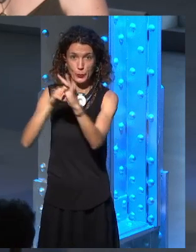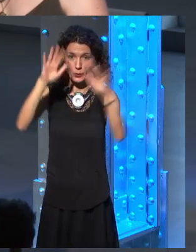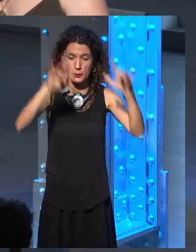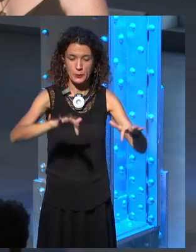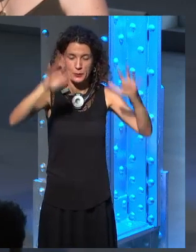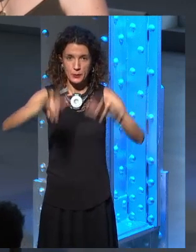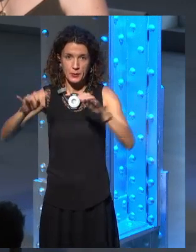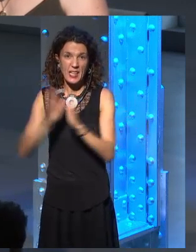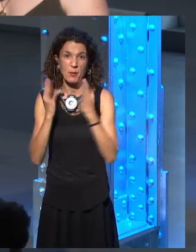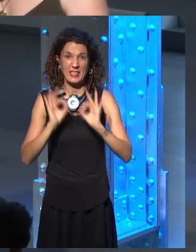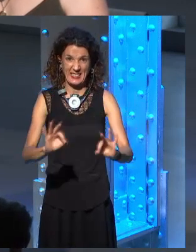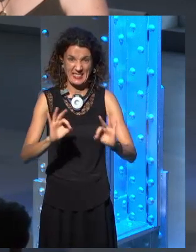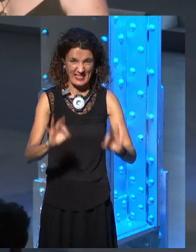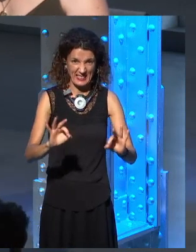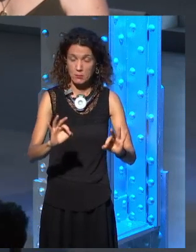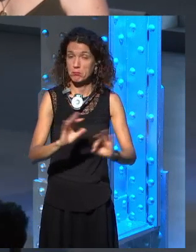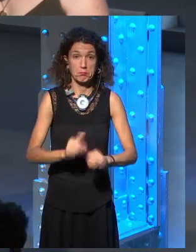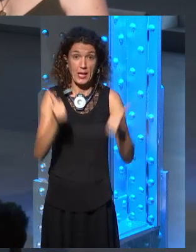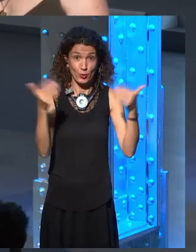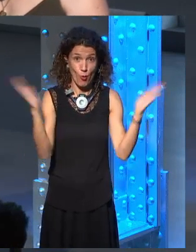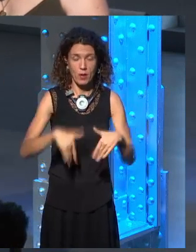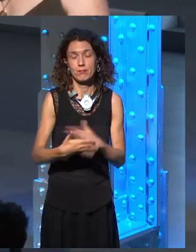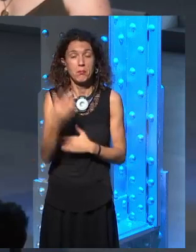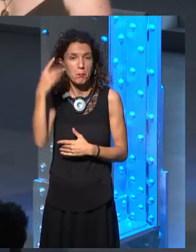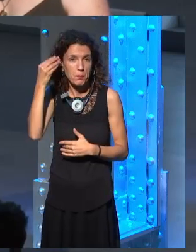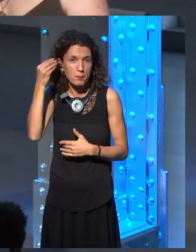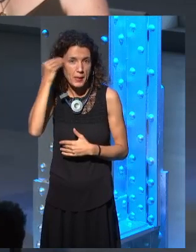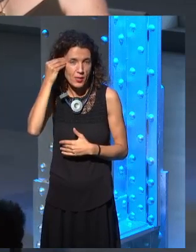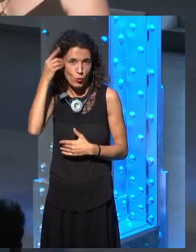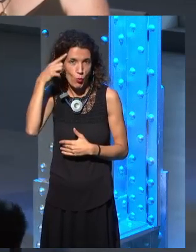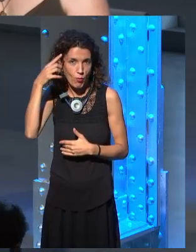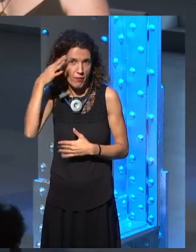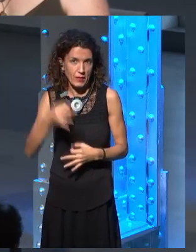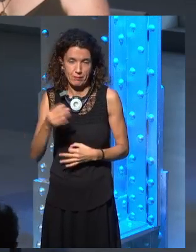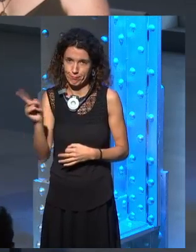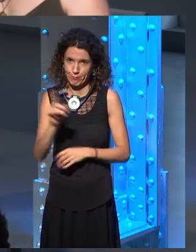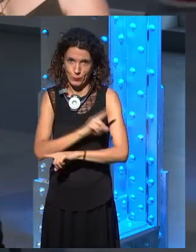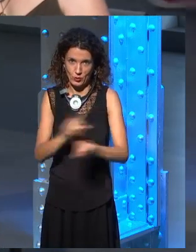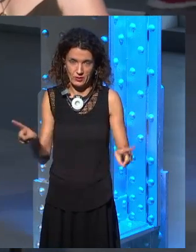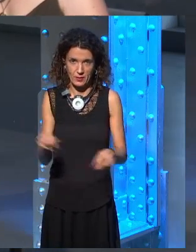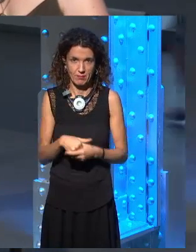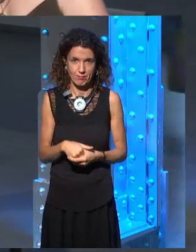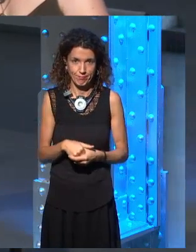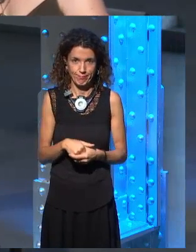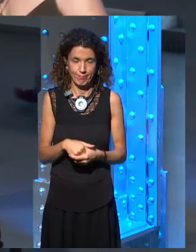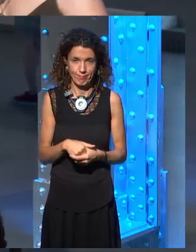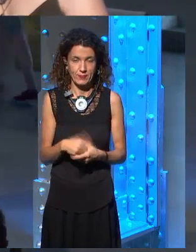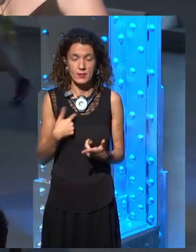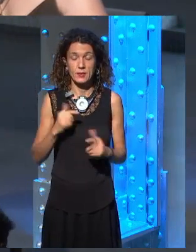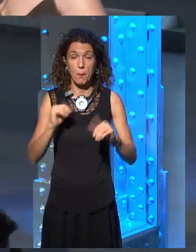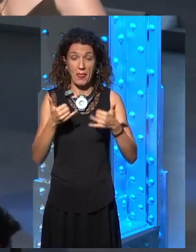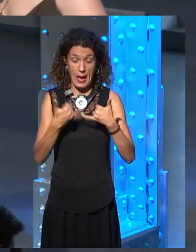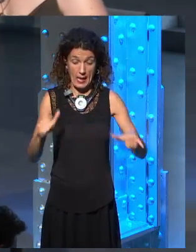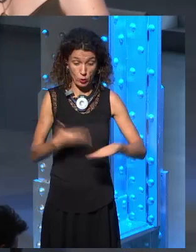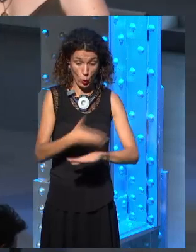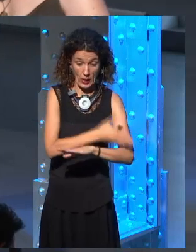bad. But before we got in here, we talked a little bit about some things that we had